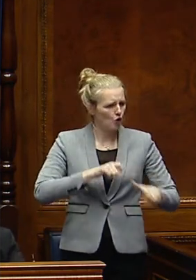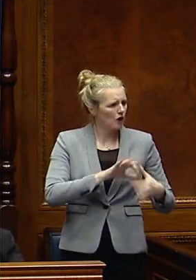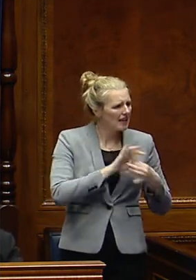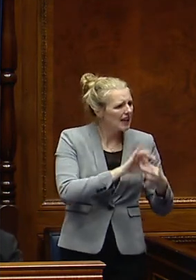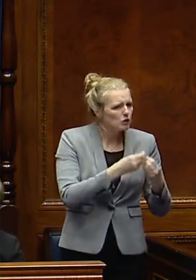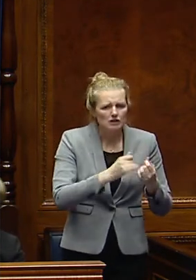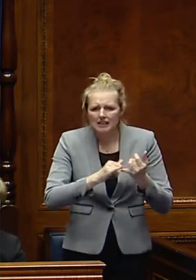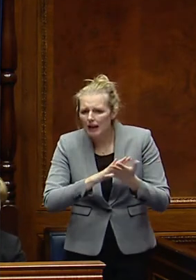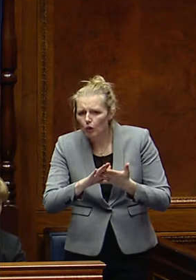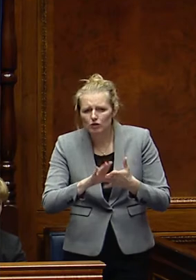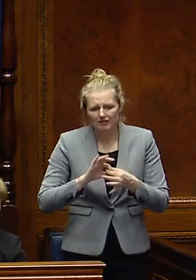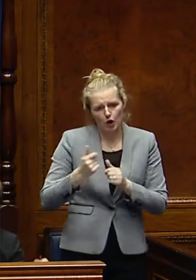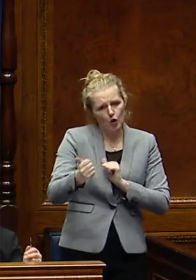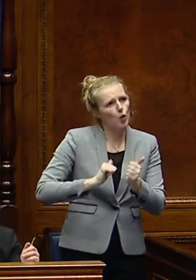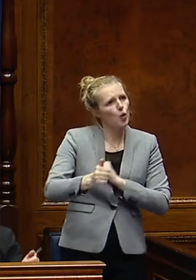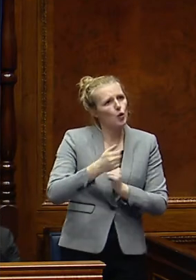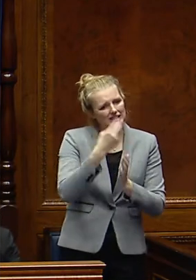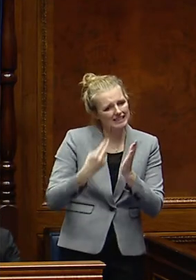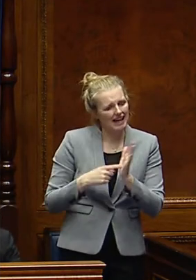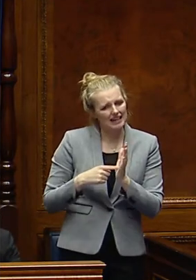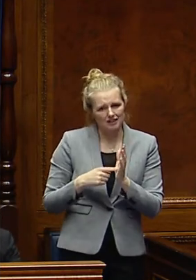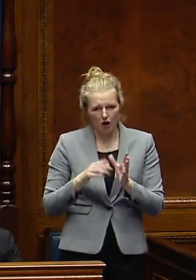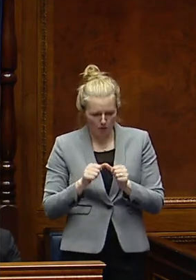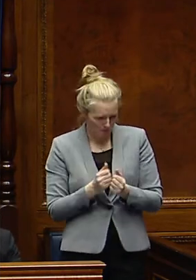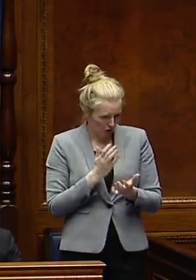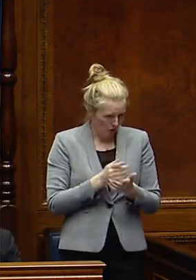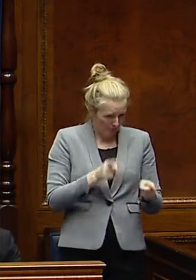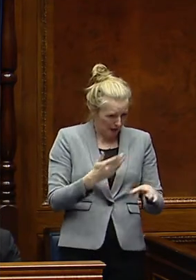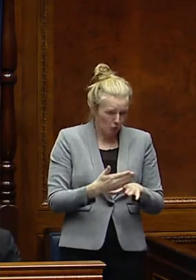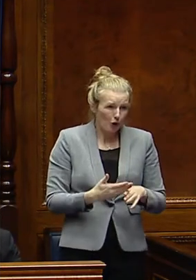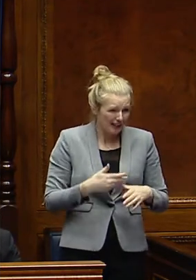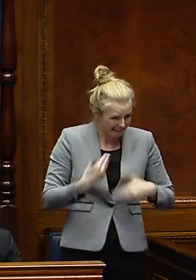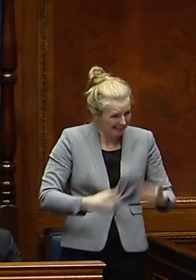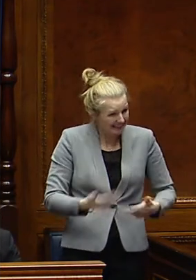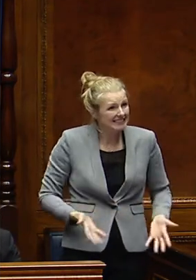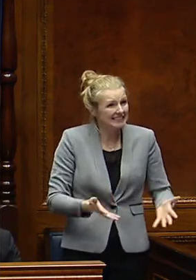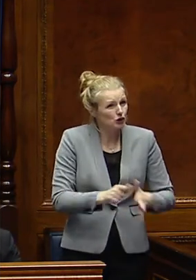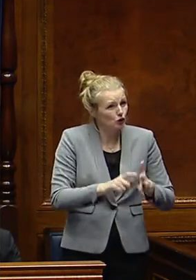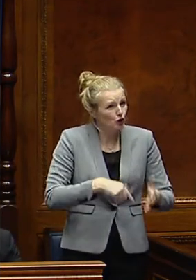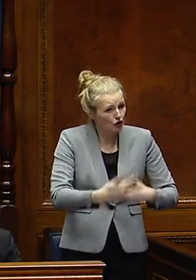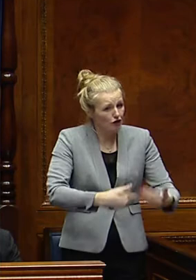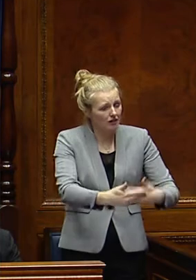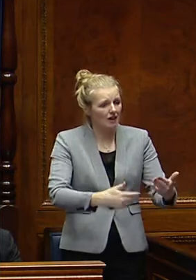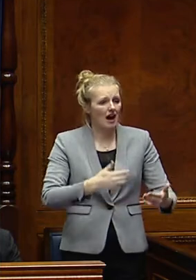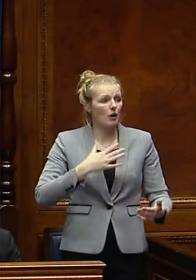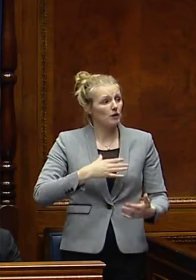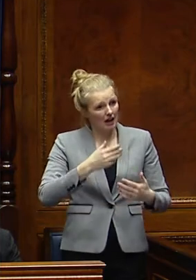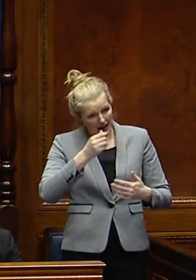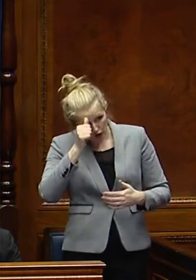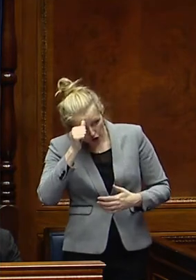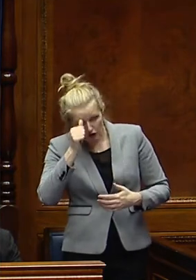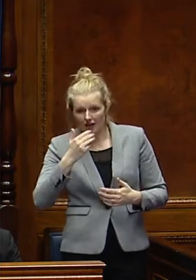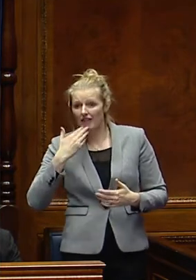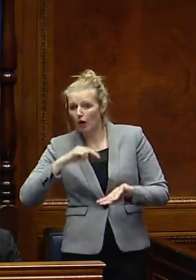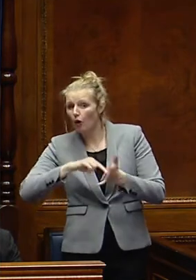work with them around co-design, around how we move this necessary work forward. I just want to acknowledge and thank the organisations